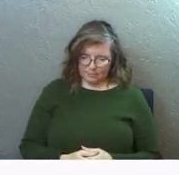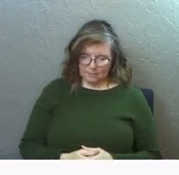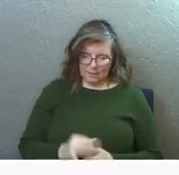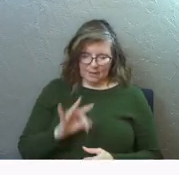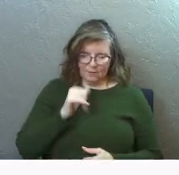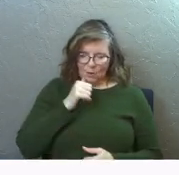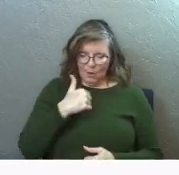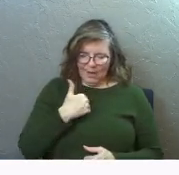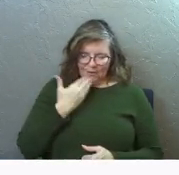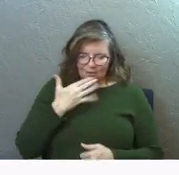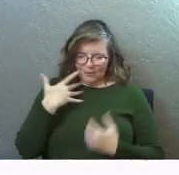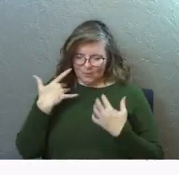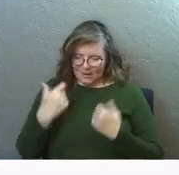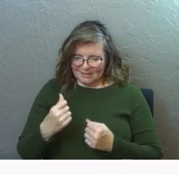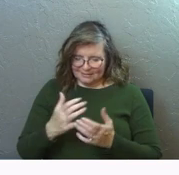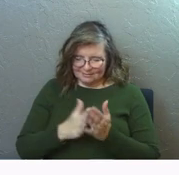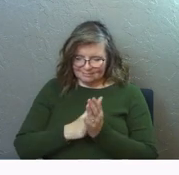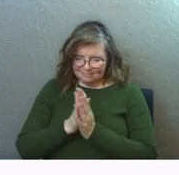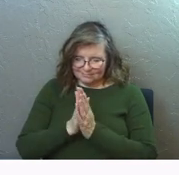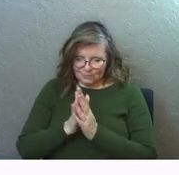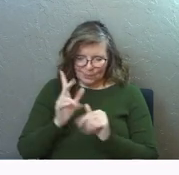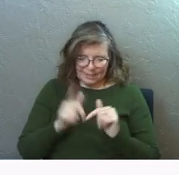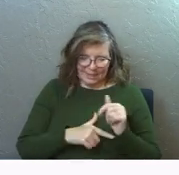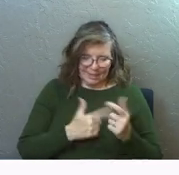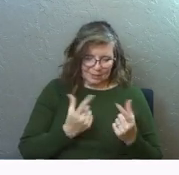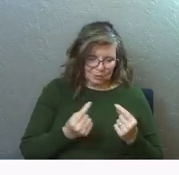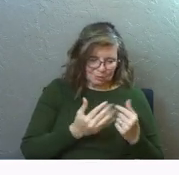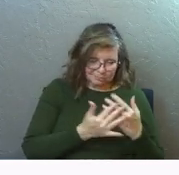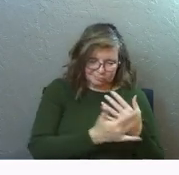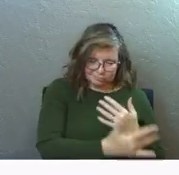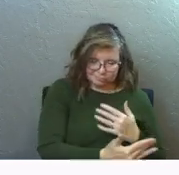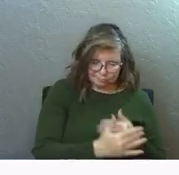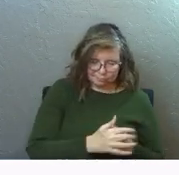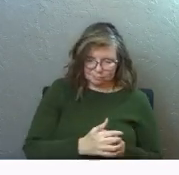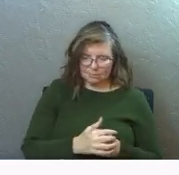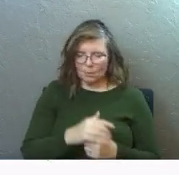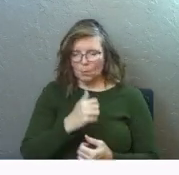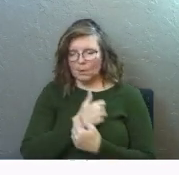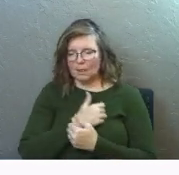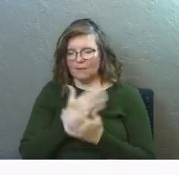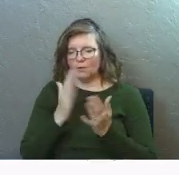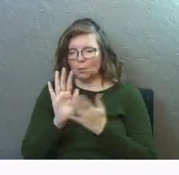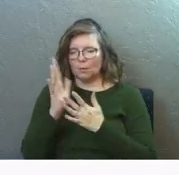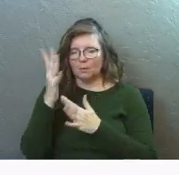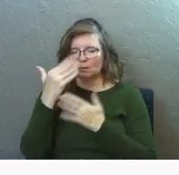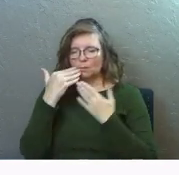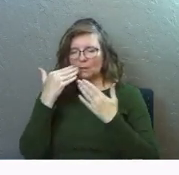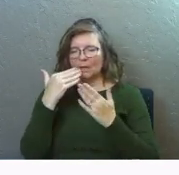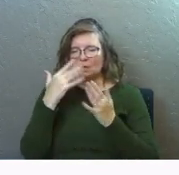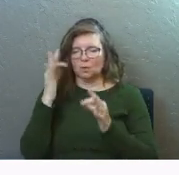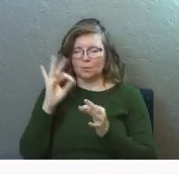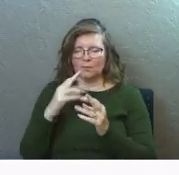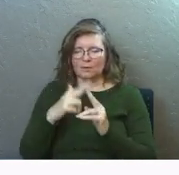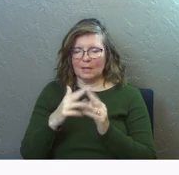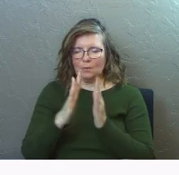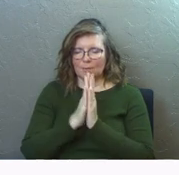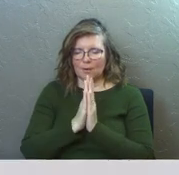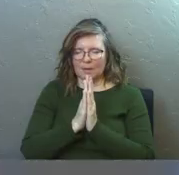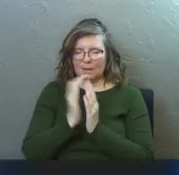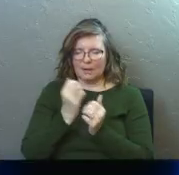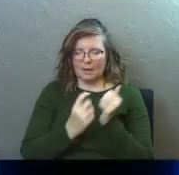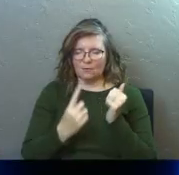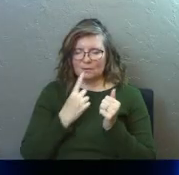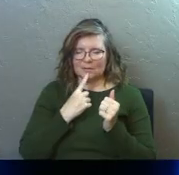we can't do the rest, Jesus. We need you. Help us in it. We love you, we praise you, and we thank you. It's in your perfect name we pray.